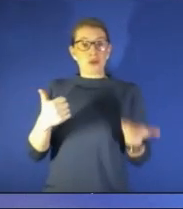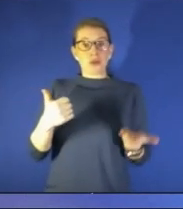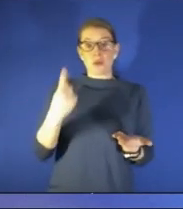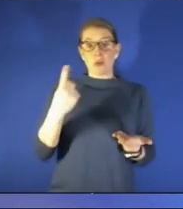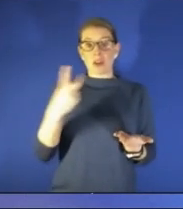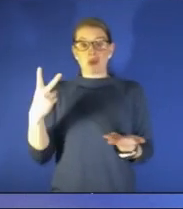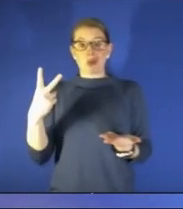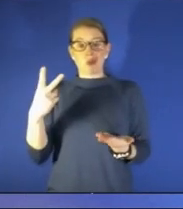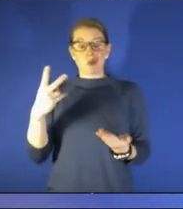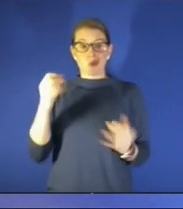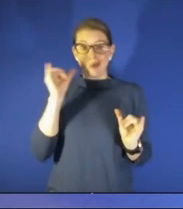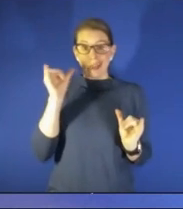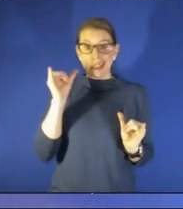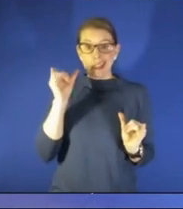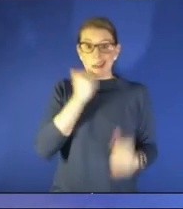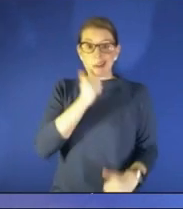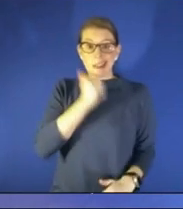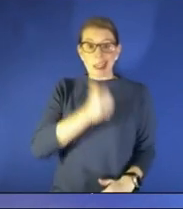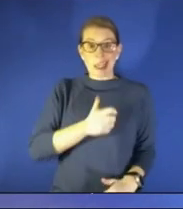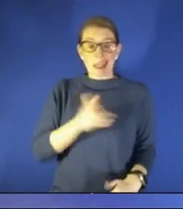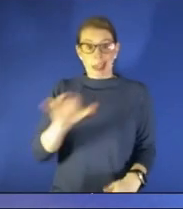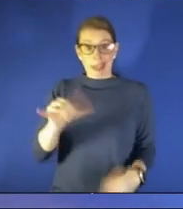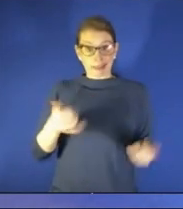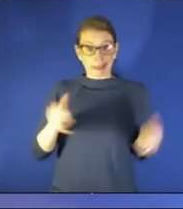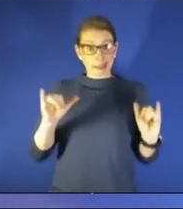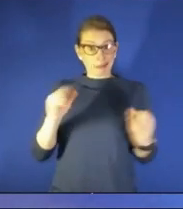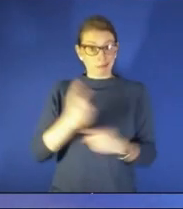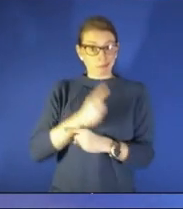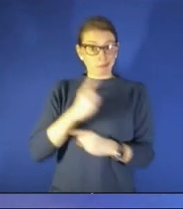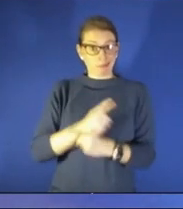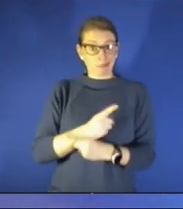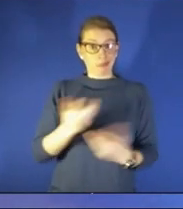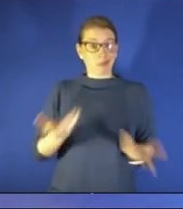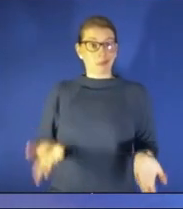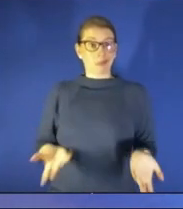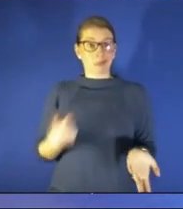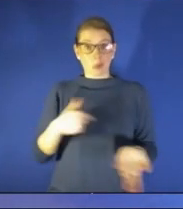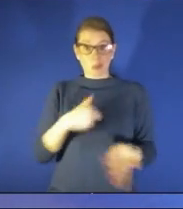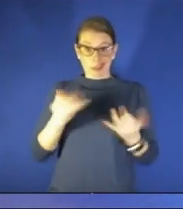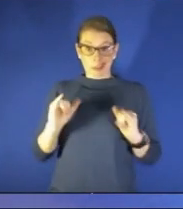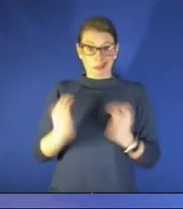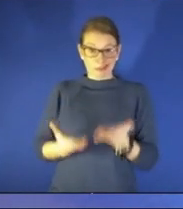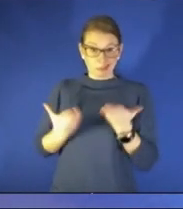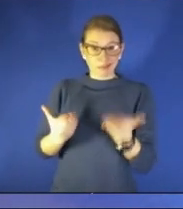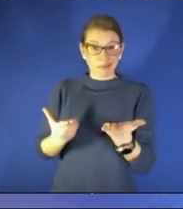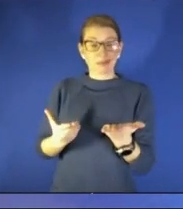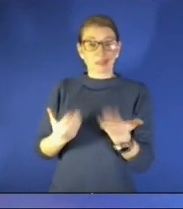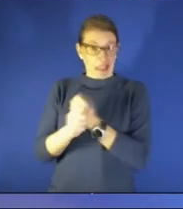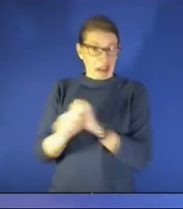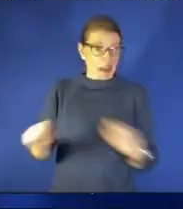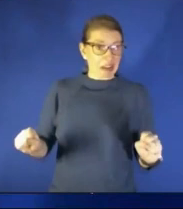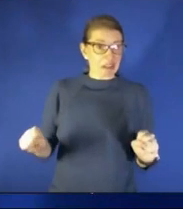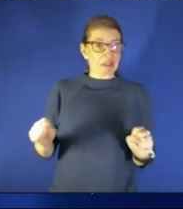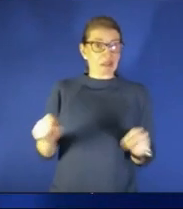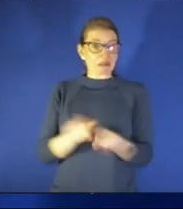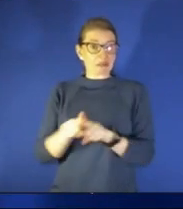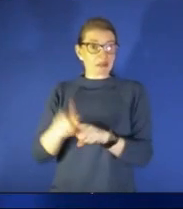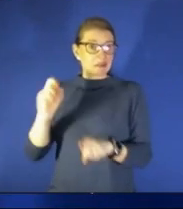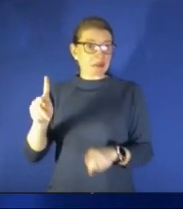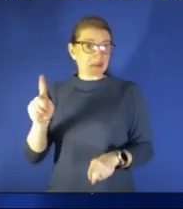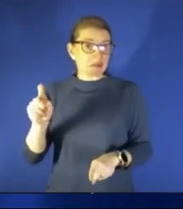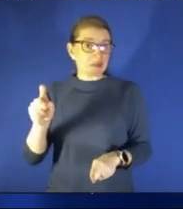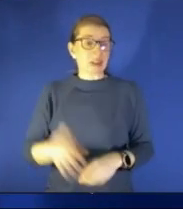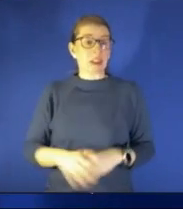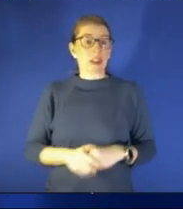a day things still hold up is that something that we recommend being safe and okay many of those